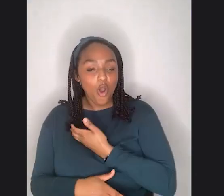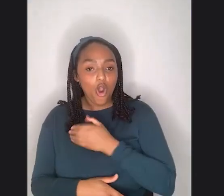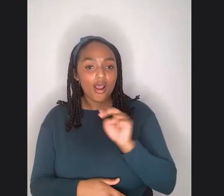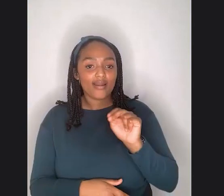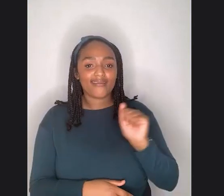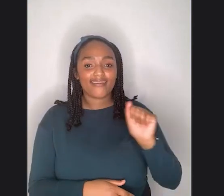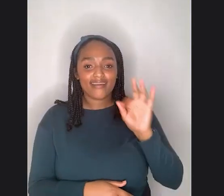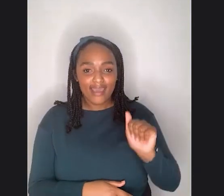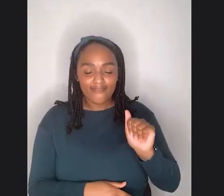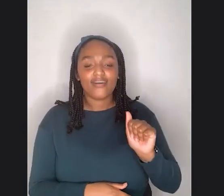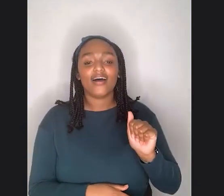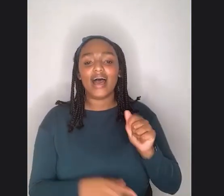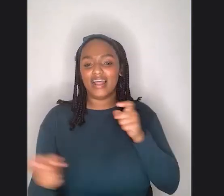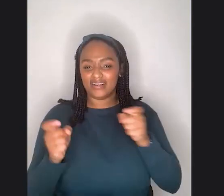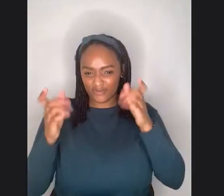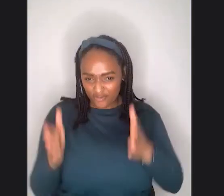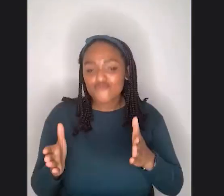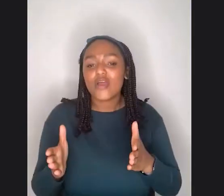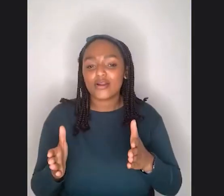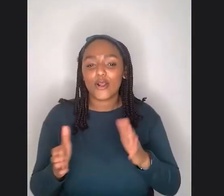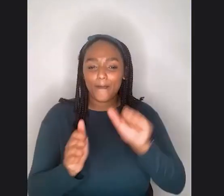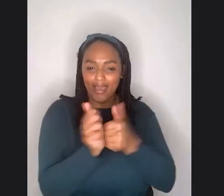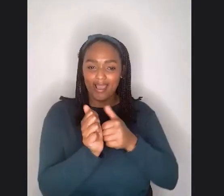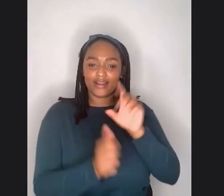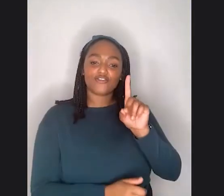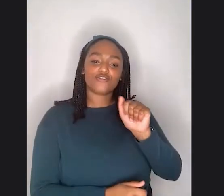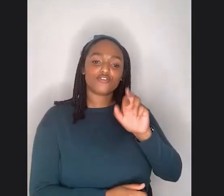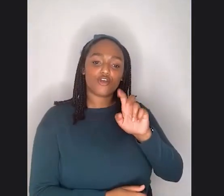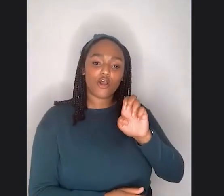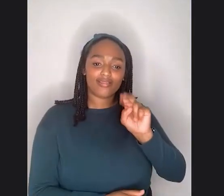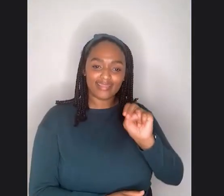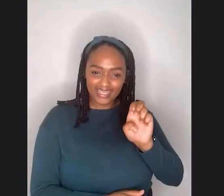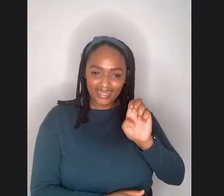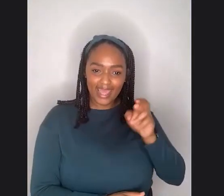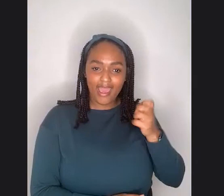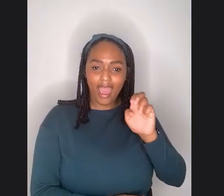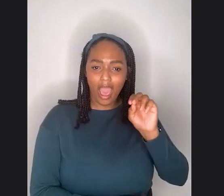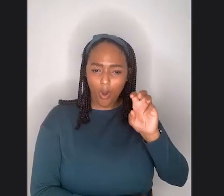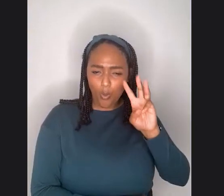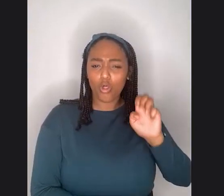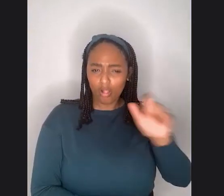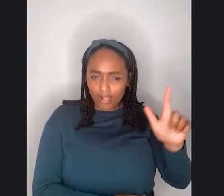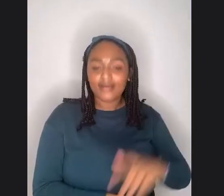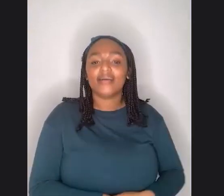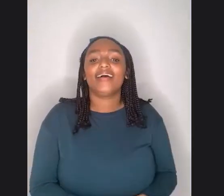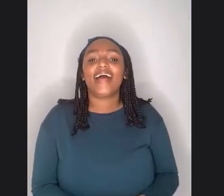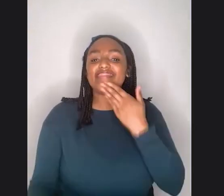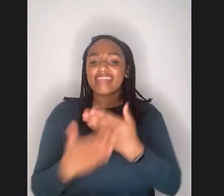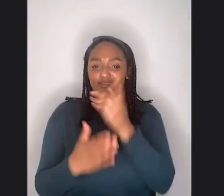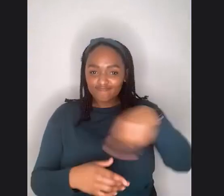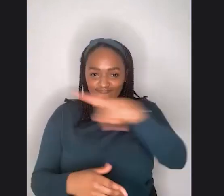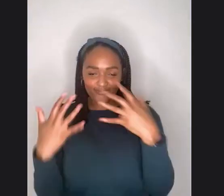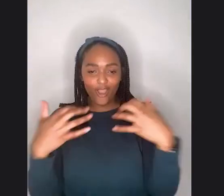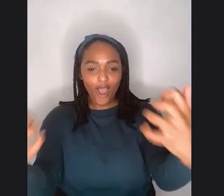director, Darlene Howell, for all the behind the scenes work of this webinar. And thank you audience for being with us today and for your really great